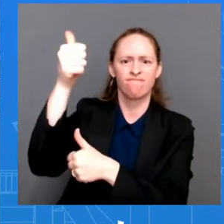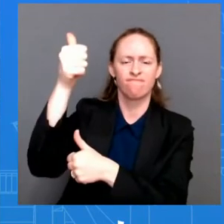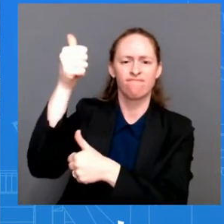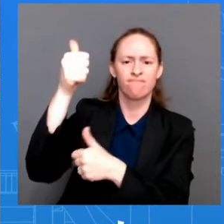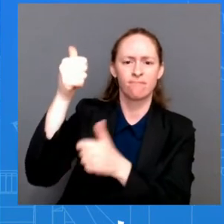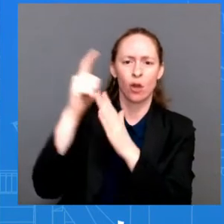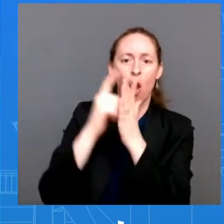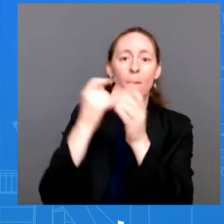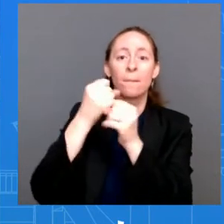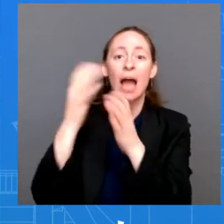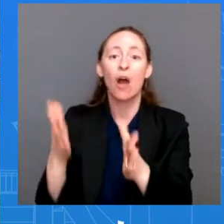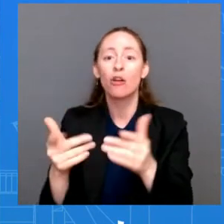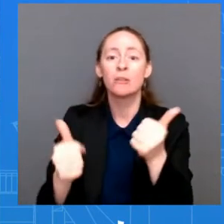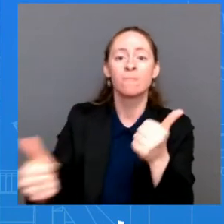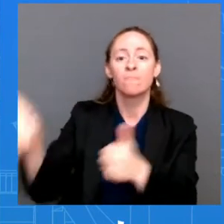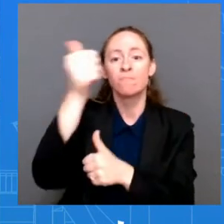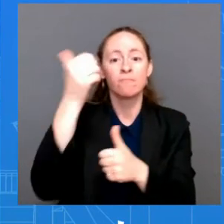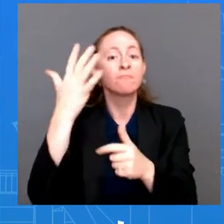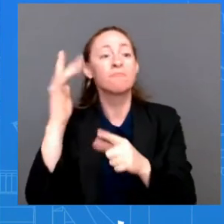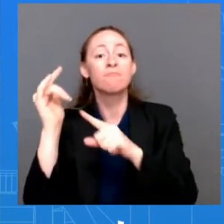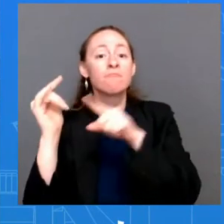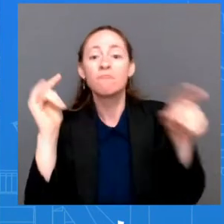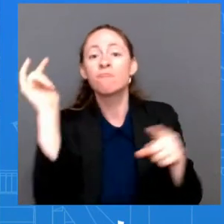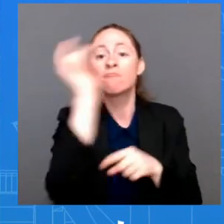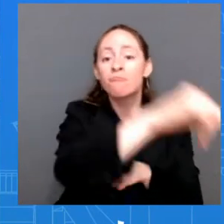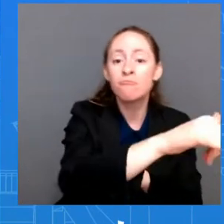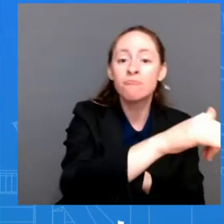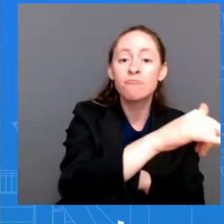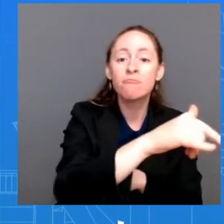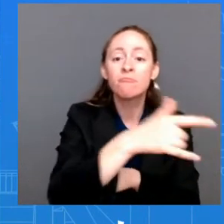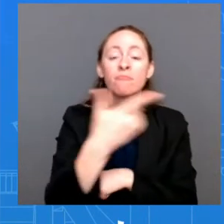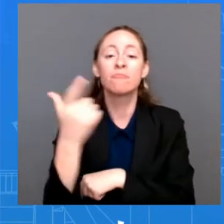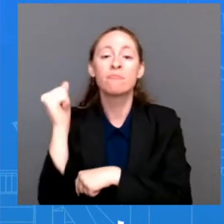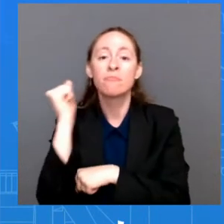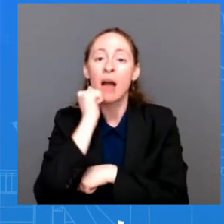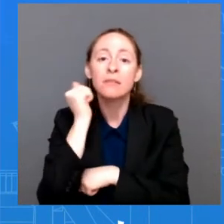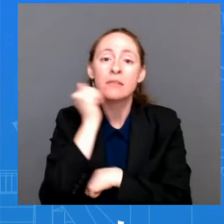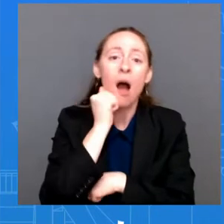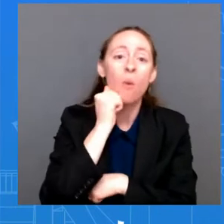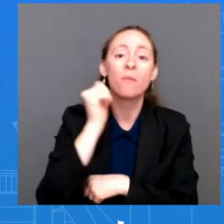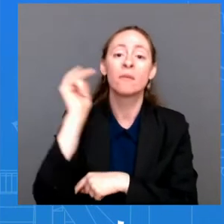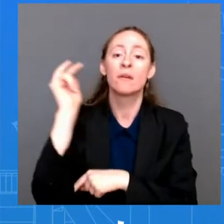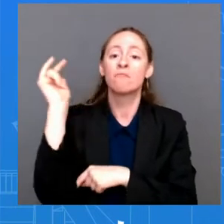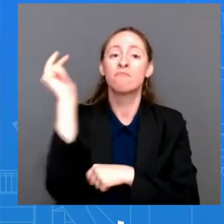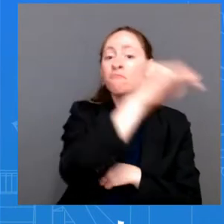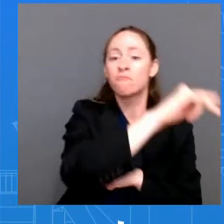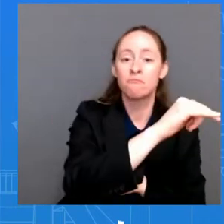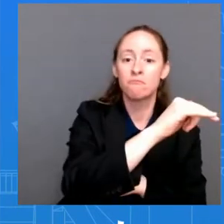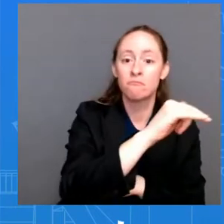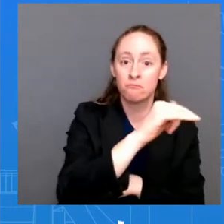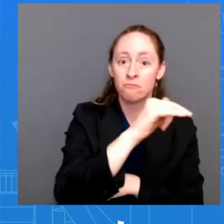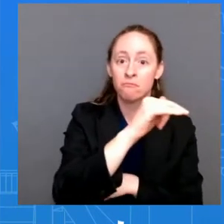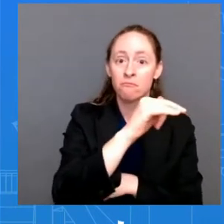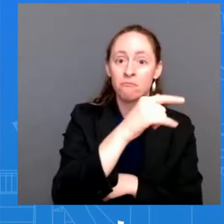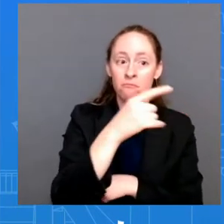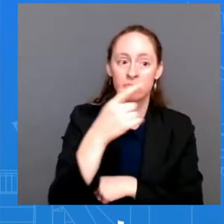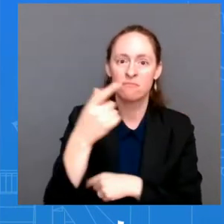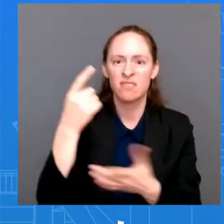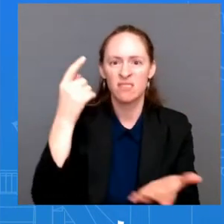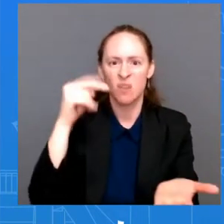Moscow, would we not hear the President weigh in in those instances? Mr. I think you would see the President be consistent.